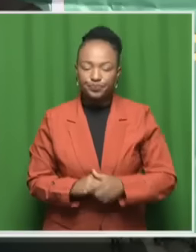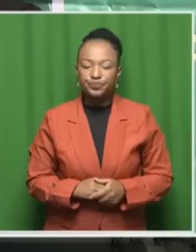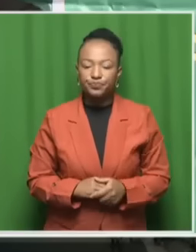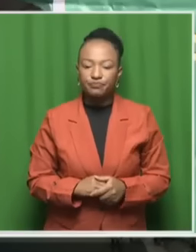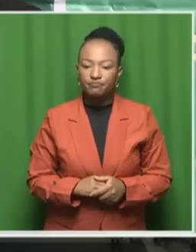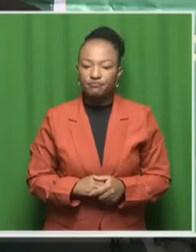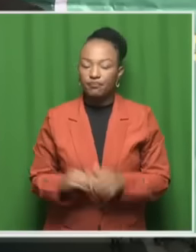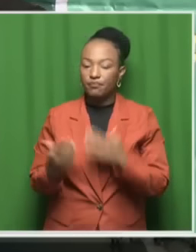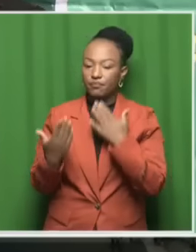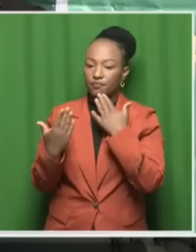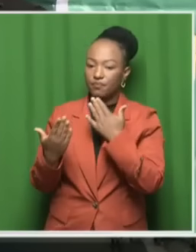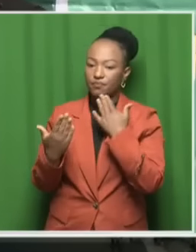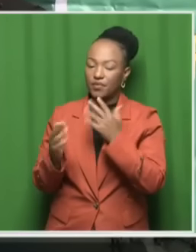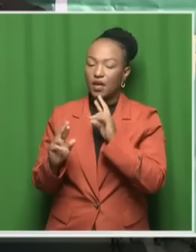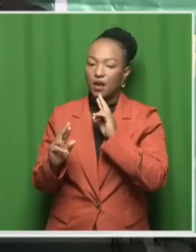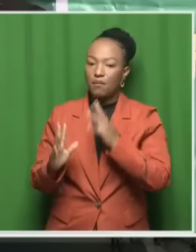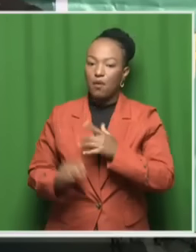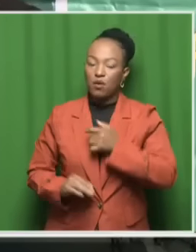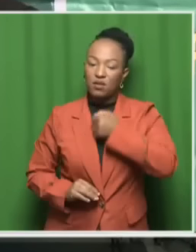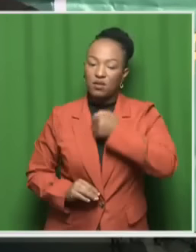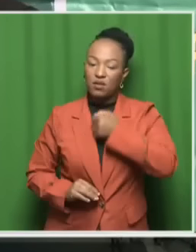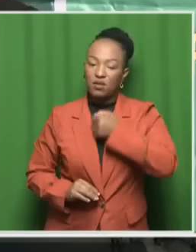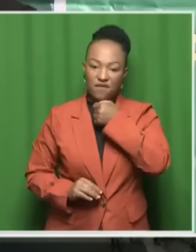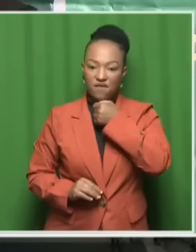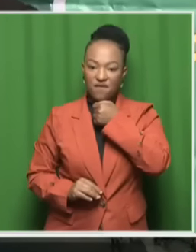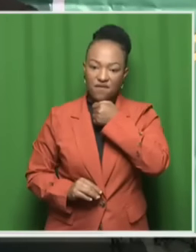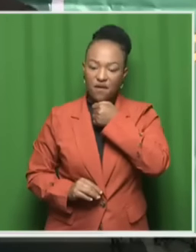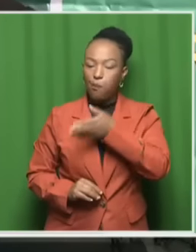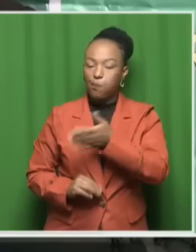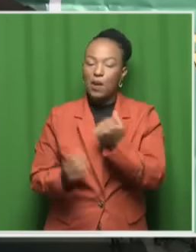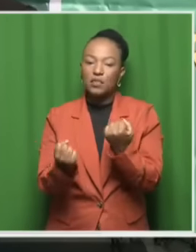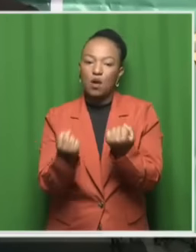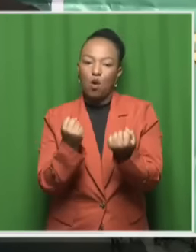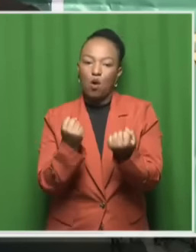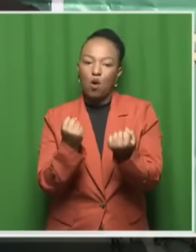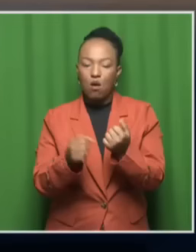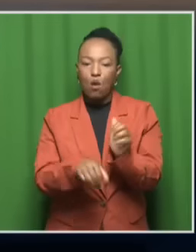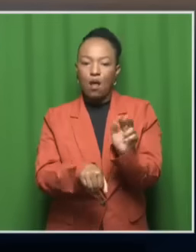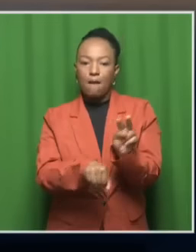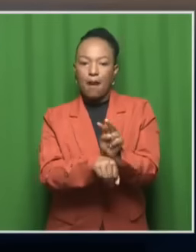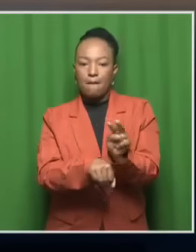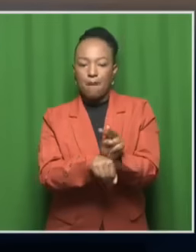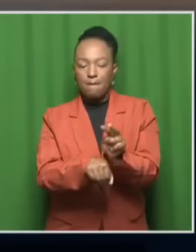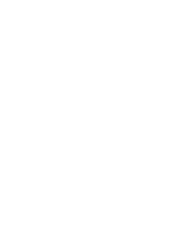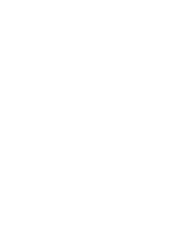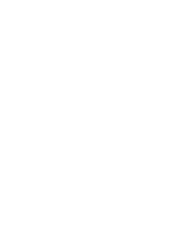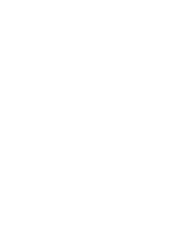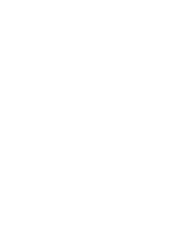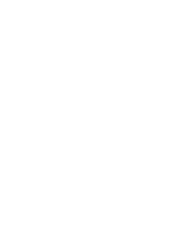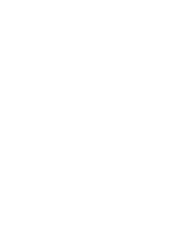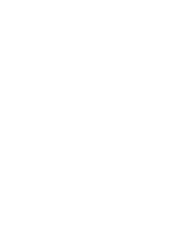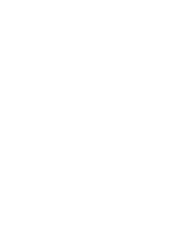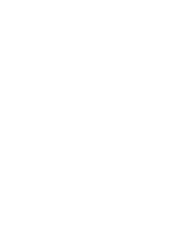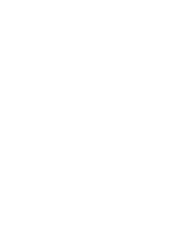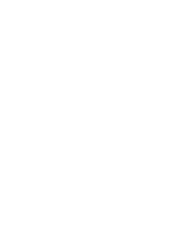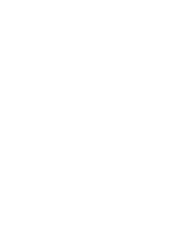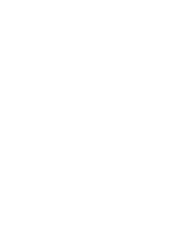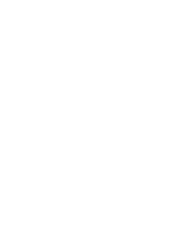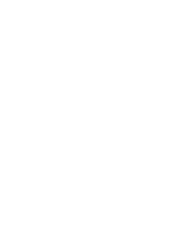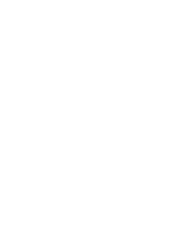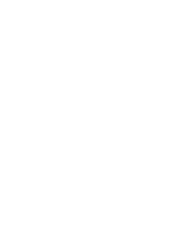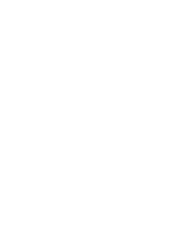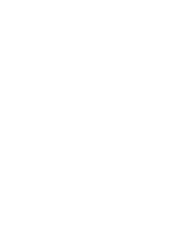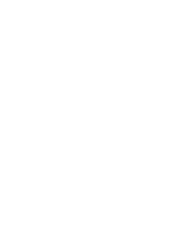Thanks to our reporter, Criselda Lewis, who's in court and she'll be monitoring those proceedings for us. Thank you.